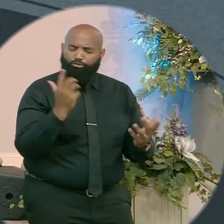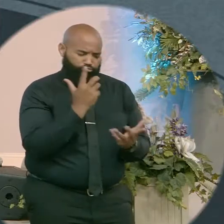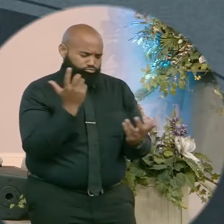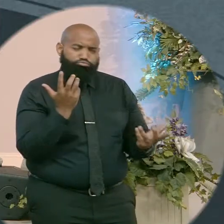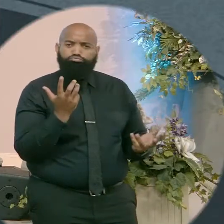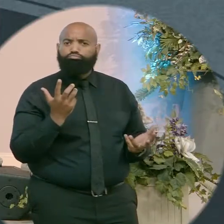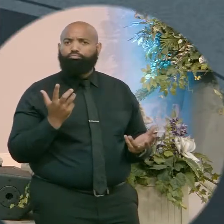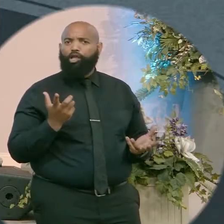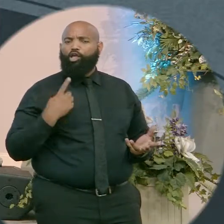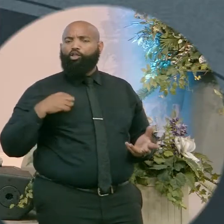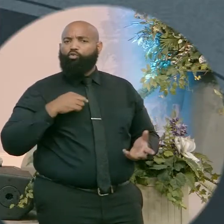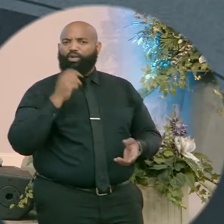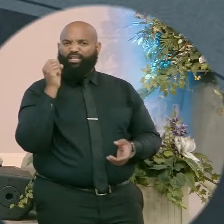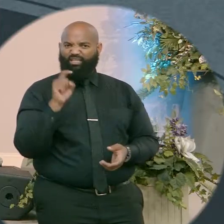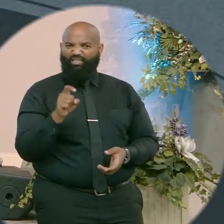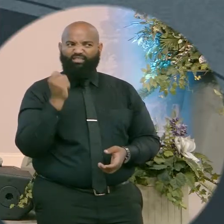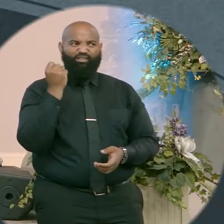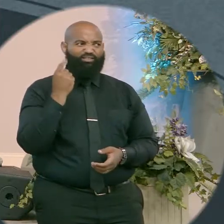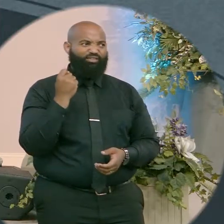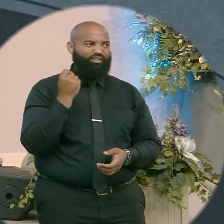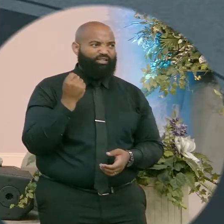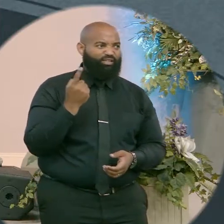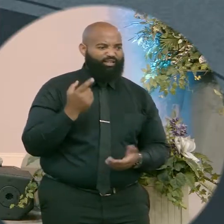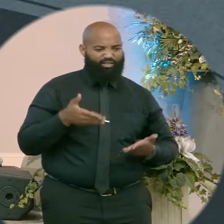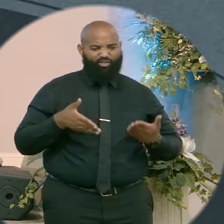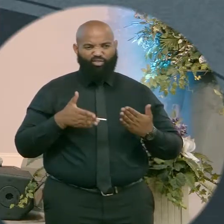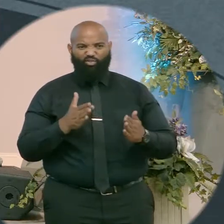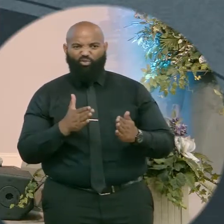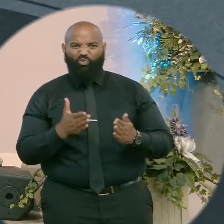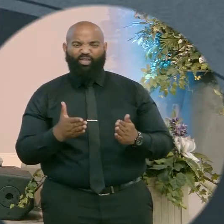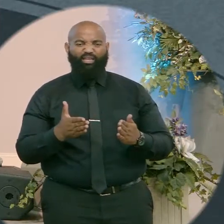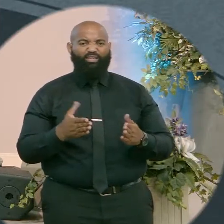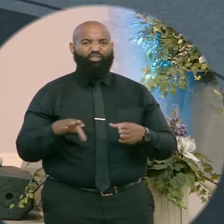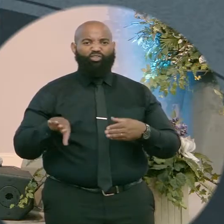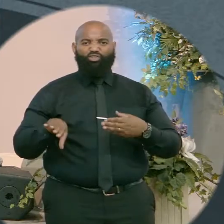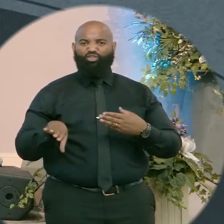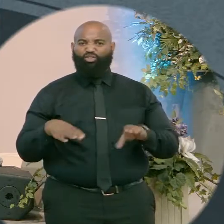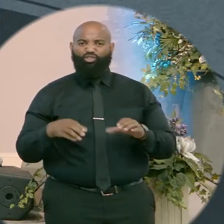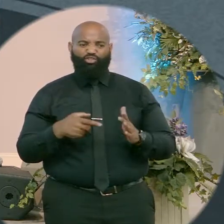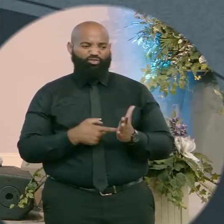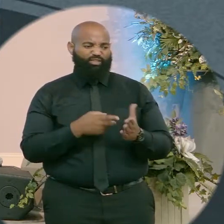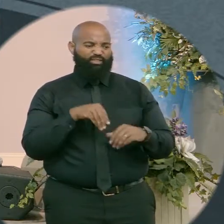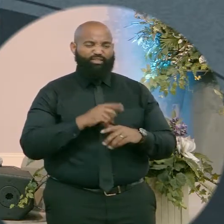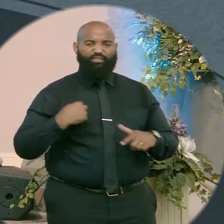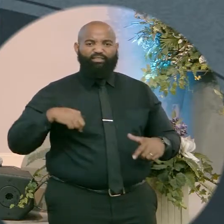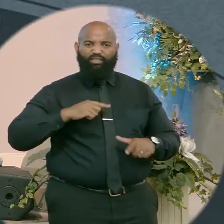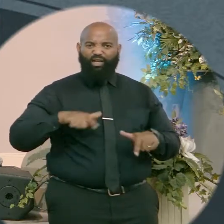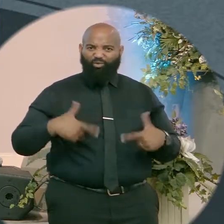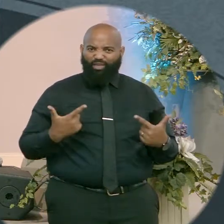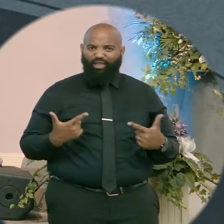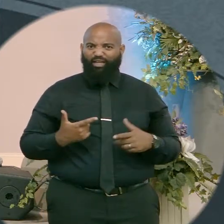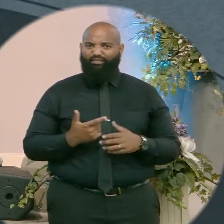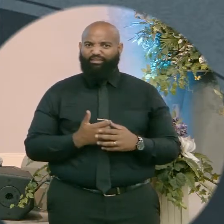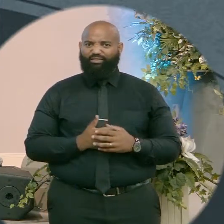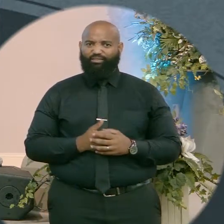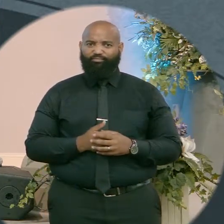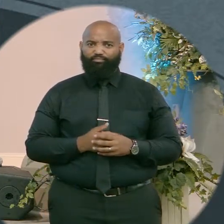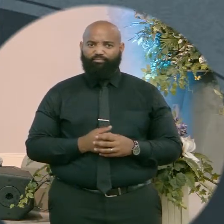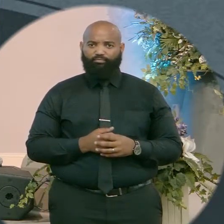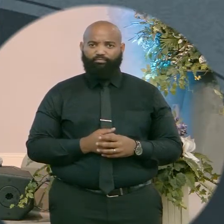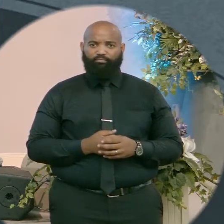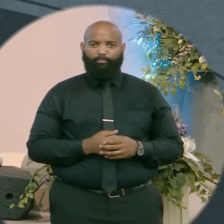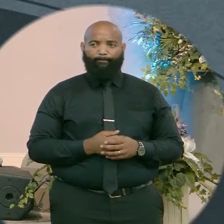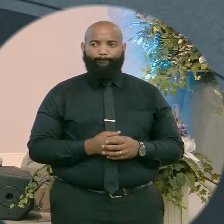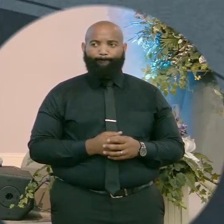And if we could figure out how to bring it into our lives and walk this thing out, it would change everything. I said the